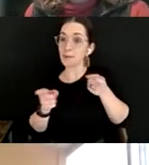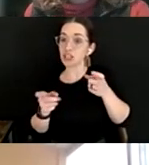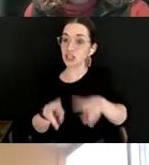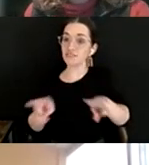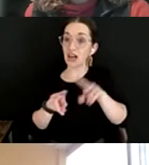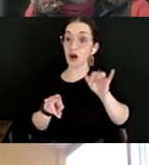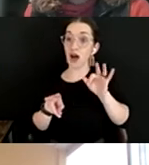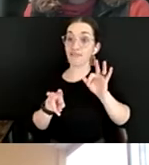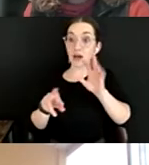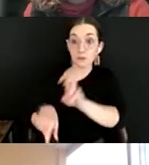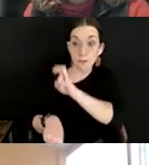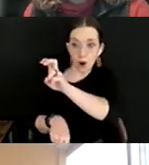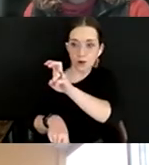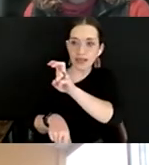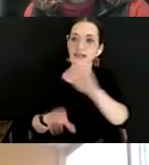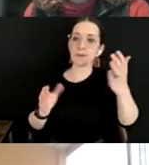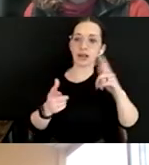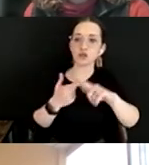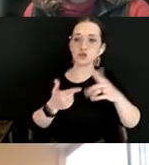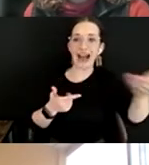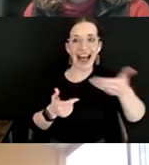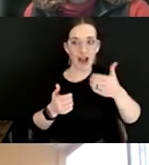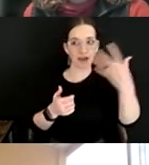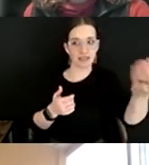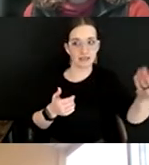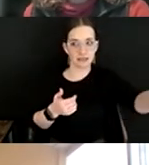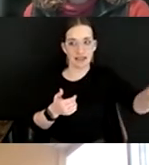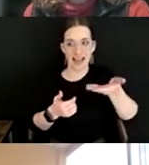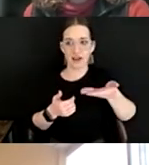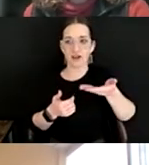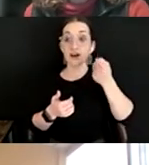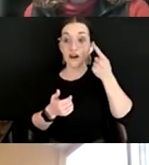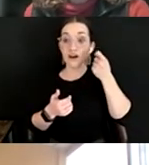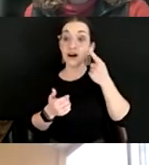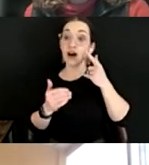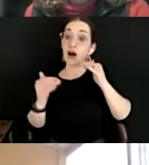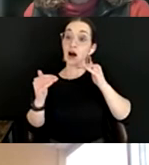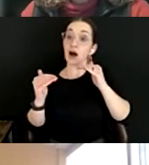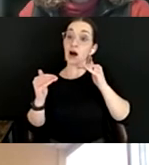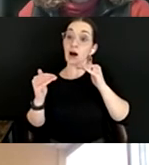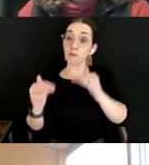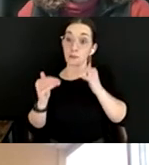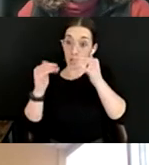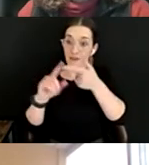bearing in mind that promoting from within can reinforce systemic bias?